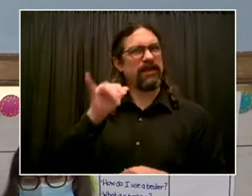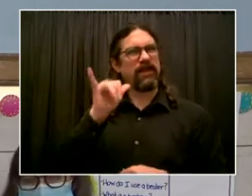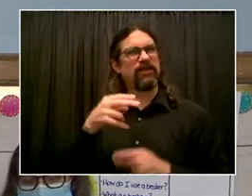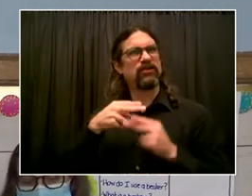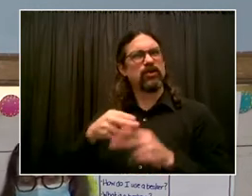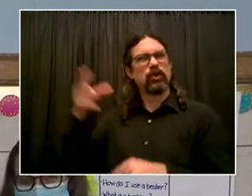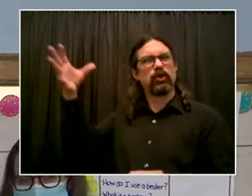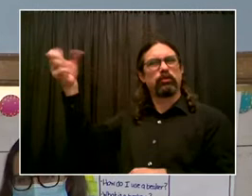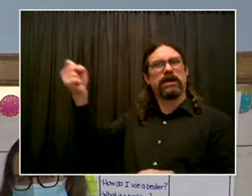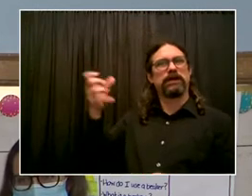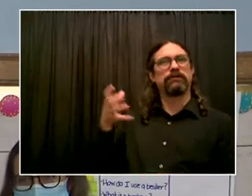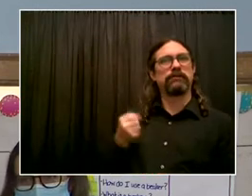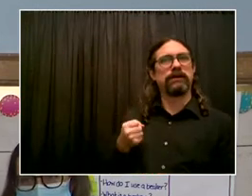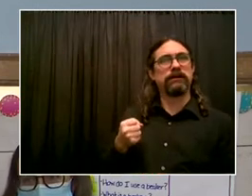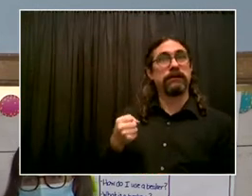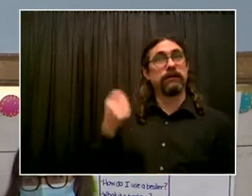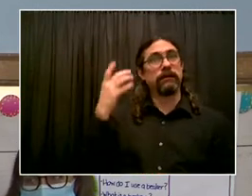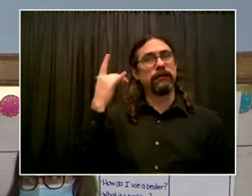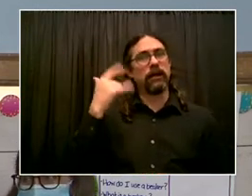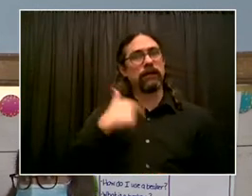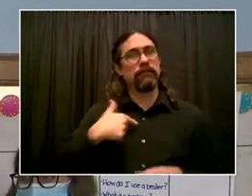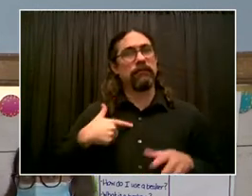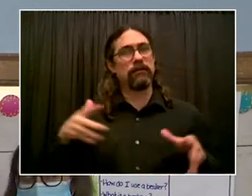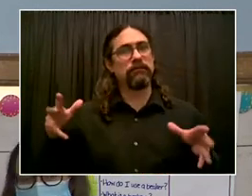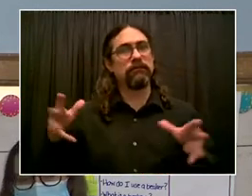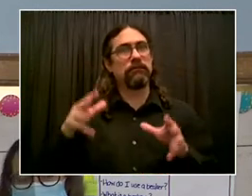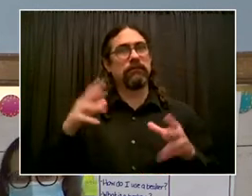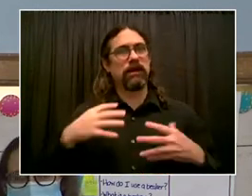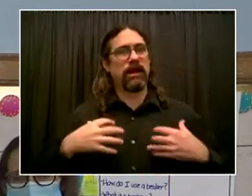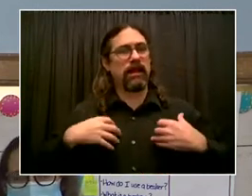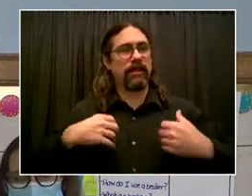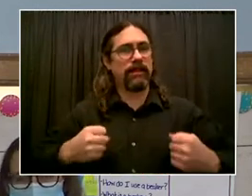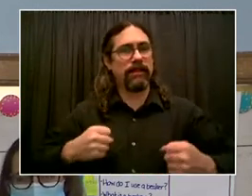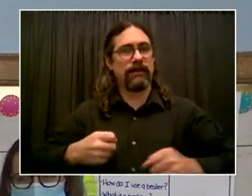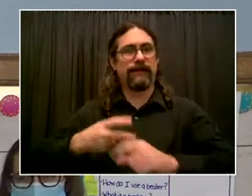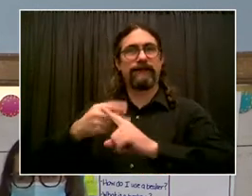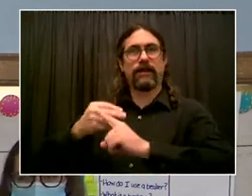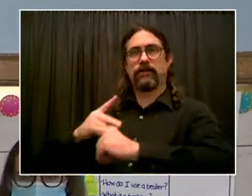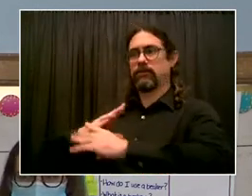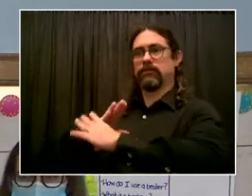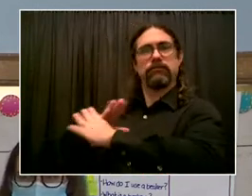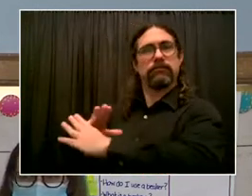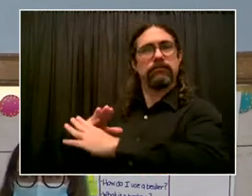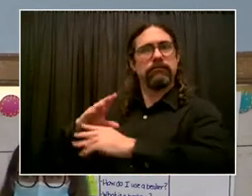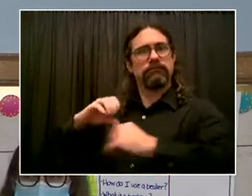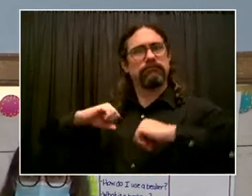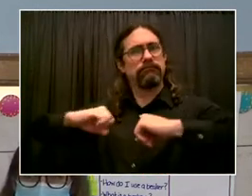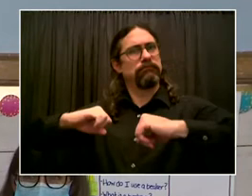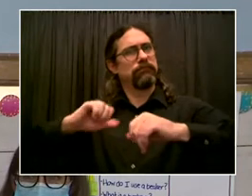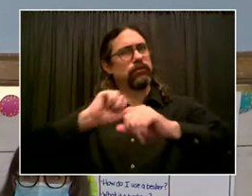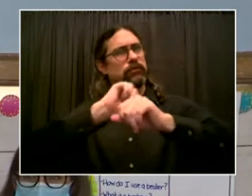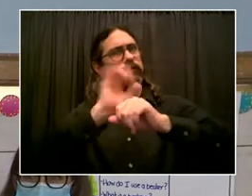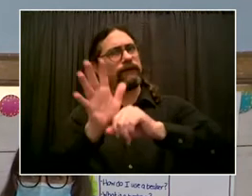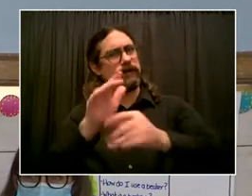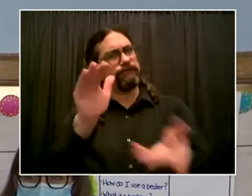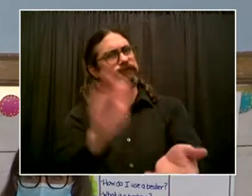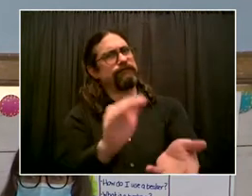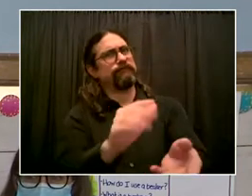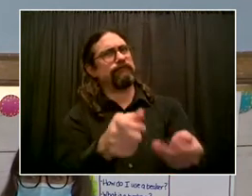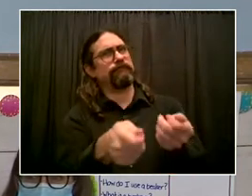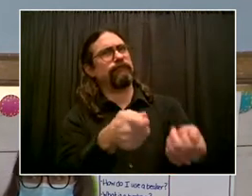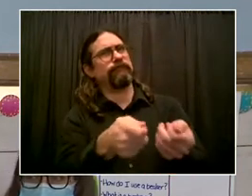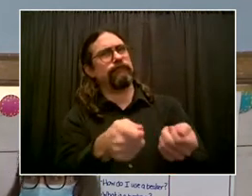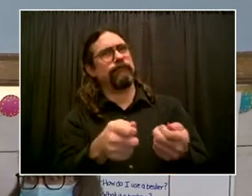keep the rates of transmission of COVID-19 down and also get some bonus